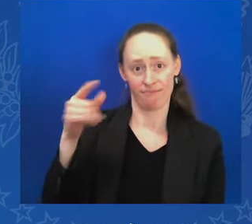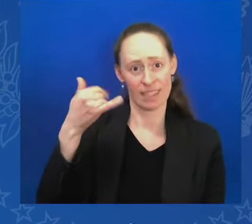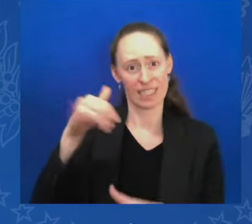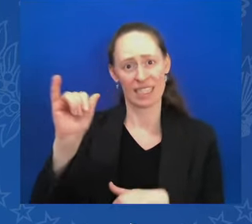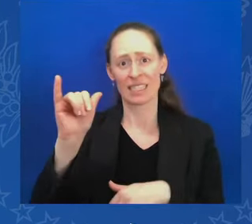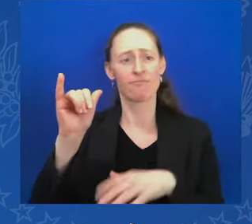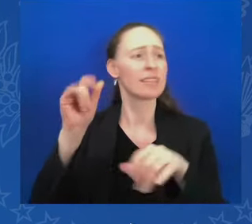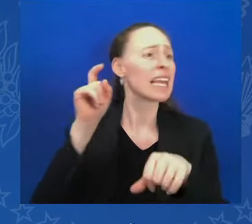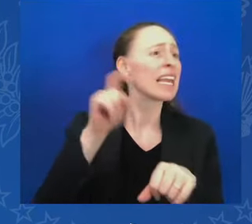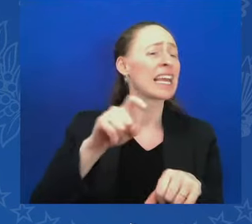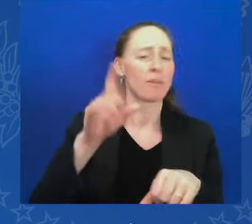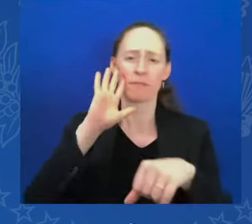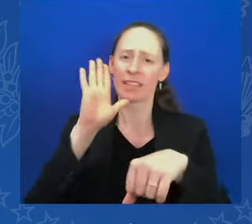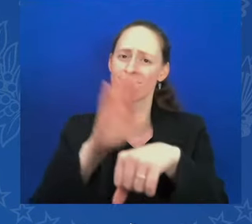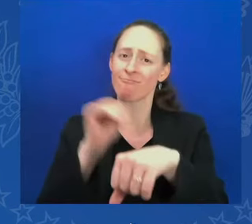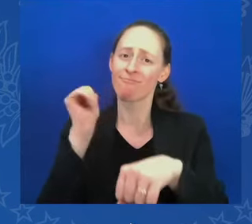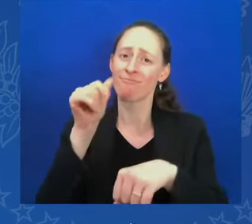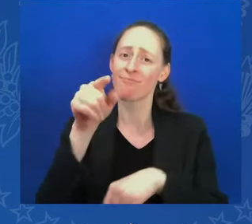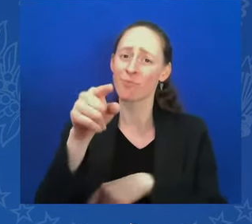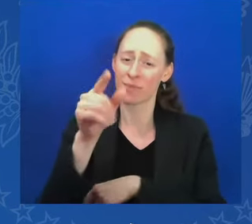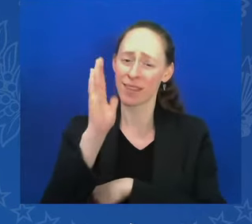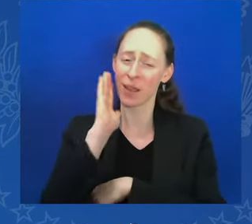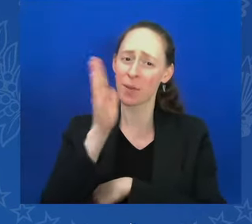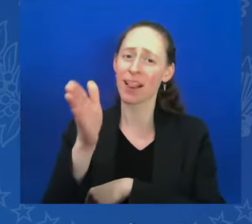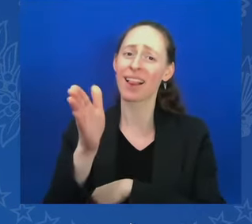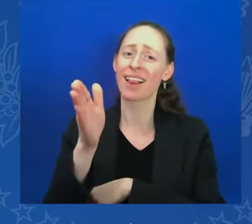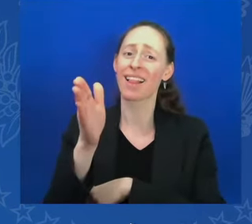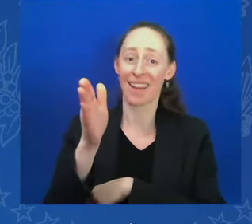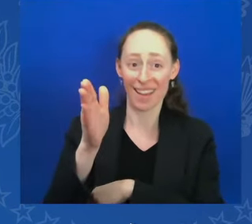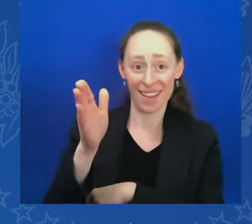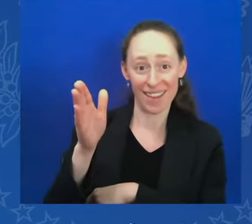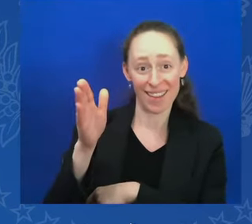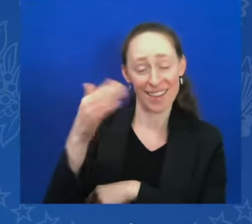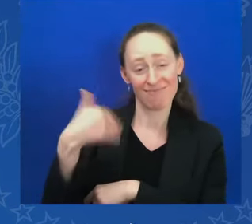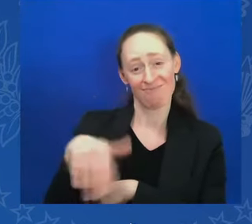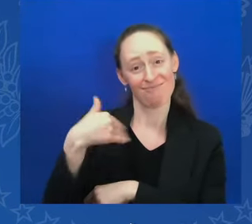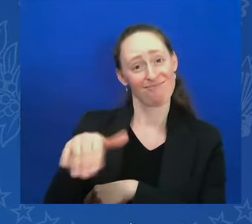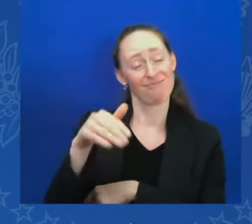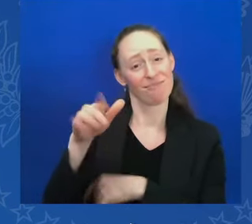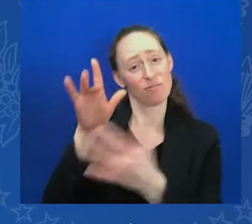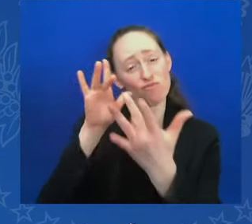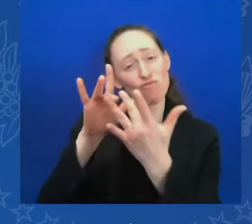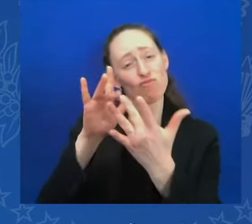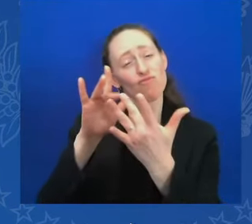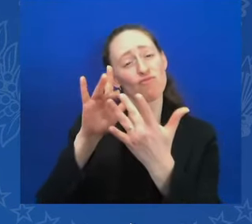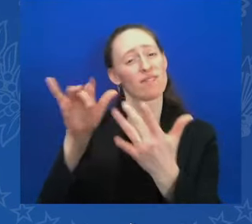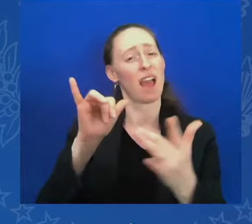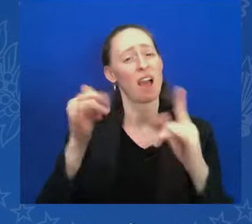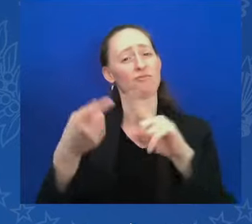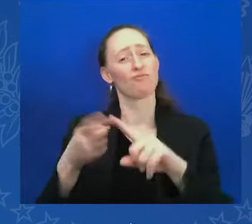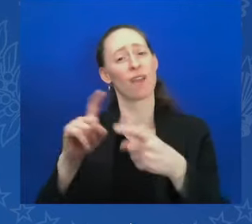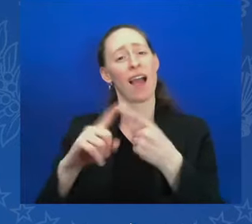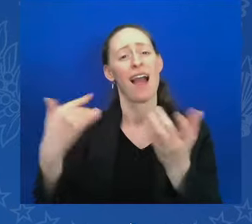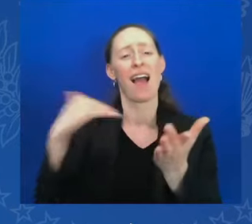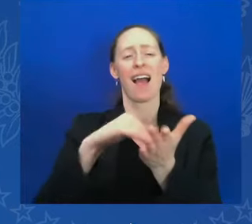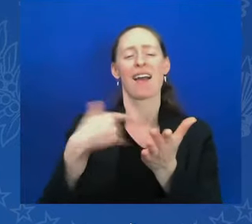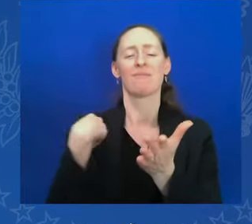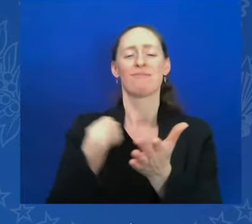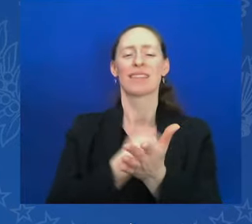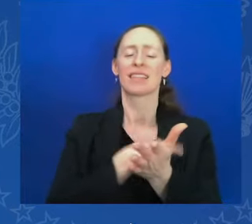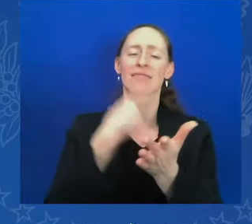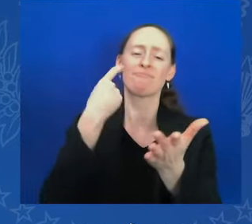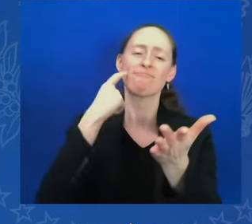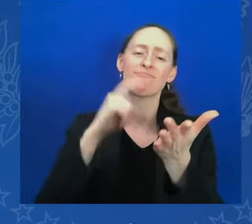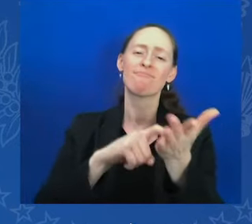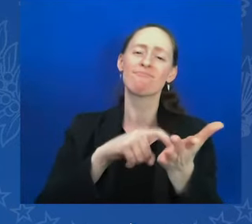And we thank you for your unwavering support of the purely spiritual mission of our ecumenical patriarchy.